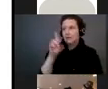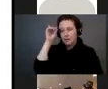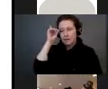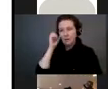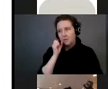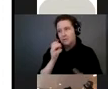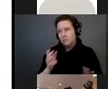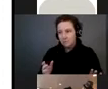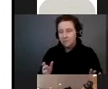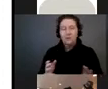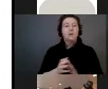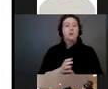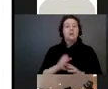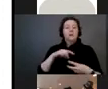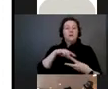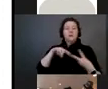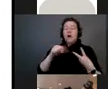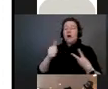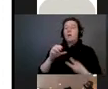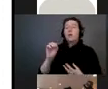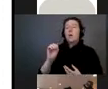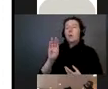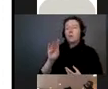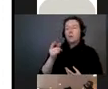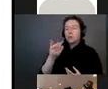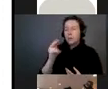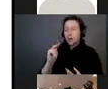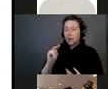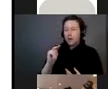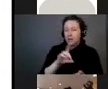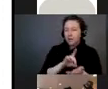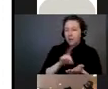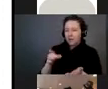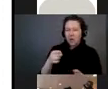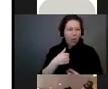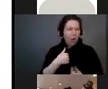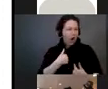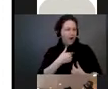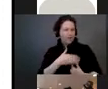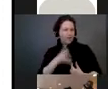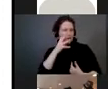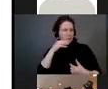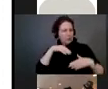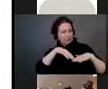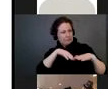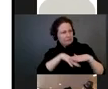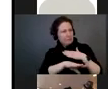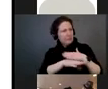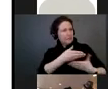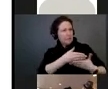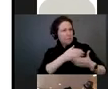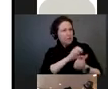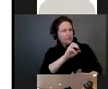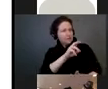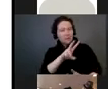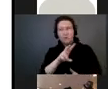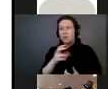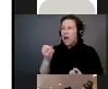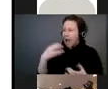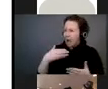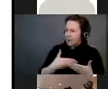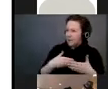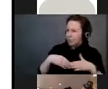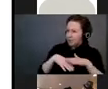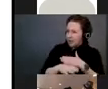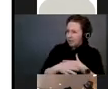I also have had OBGYN doctors tell me they've never delivered a baby with CMV. And I say, well, how many babies have you delivered?